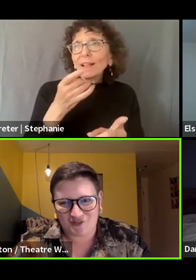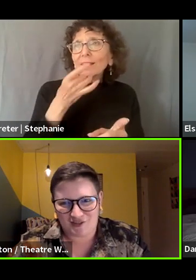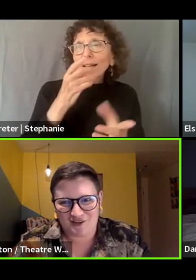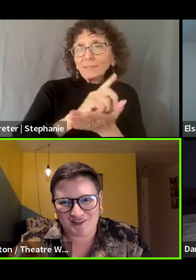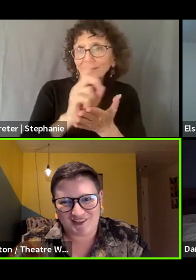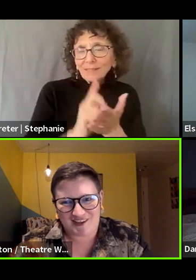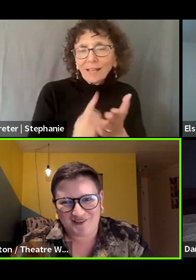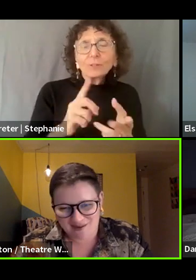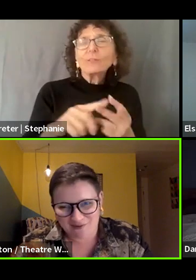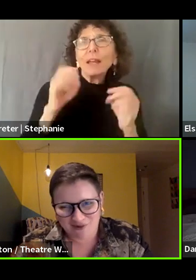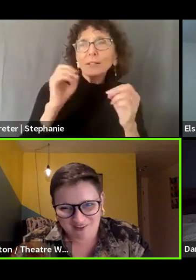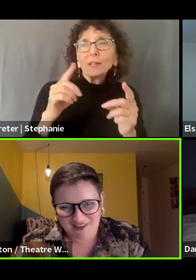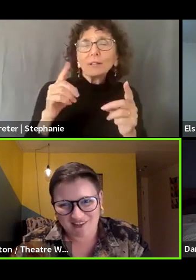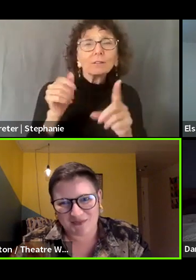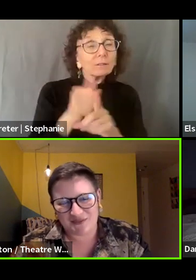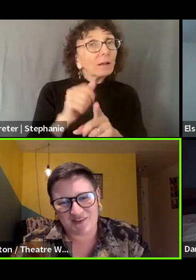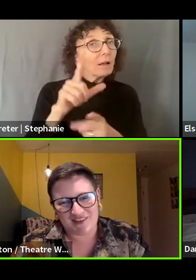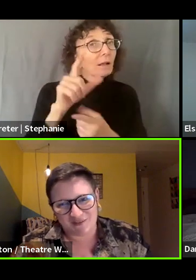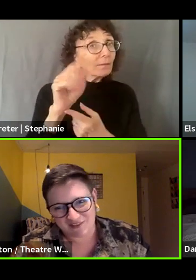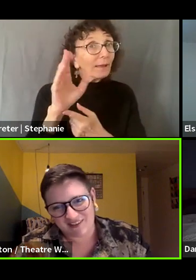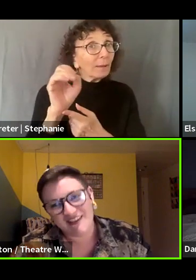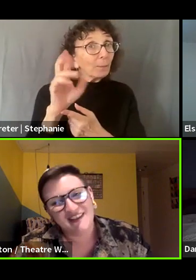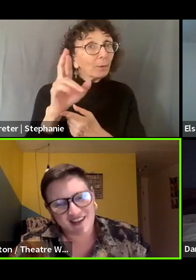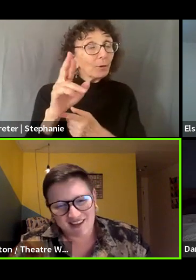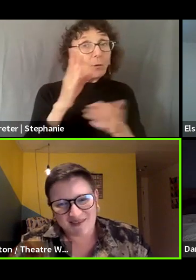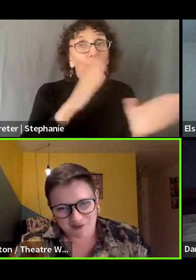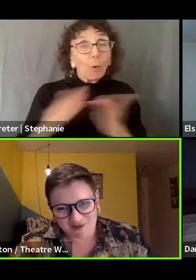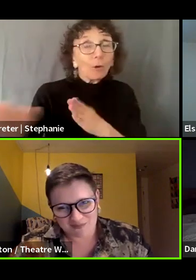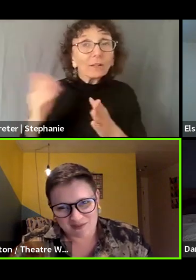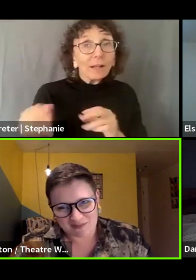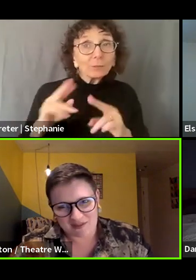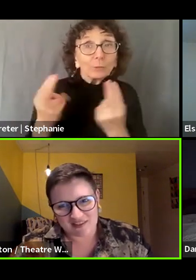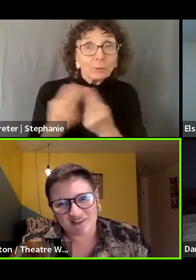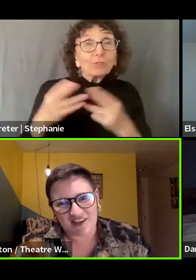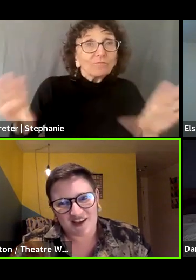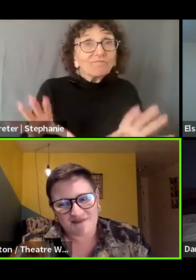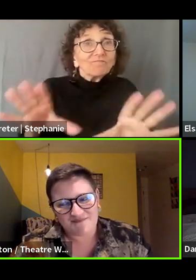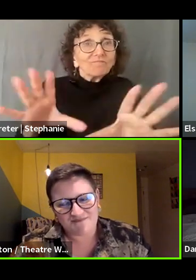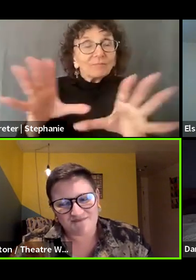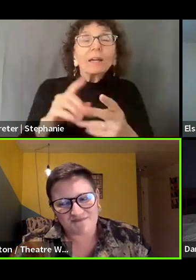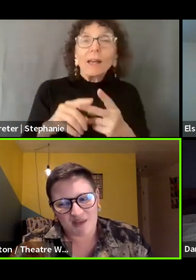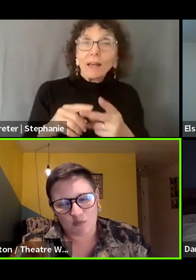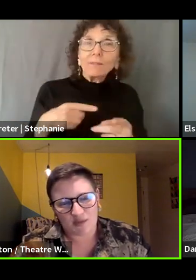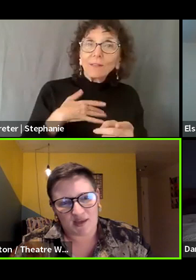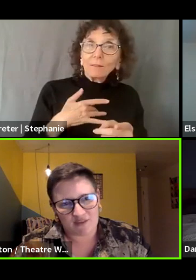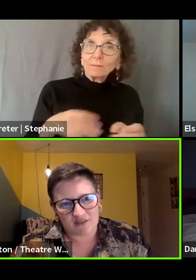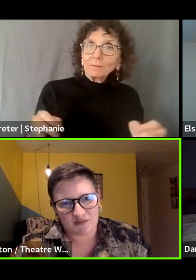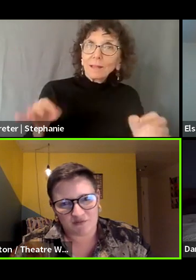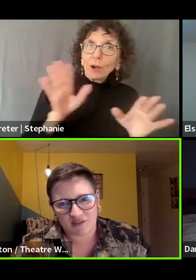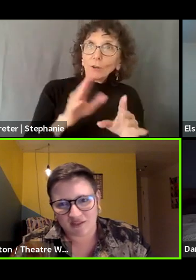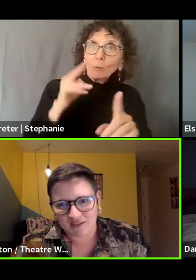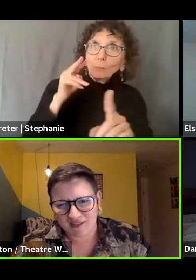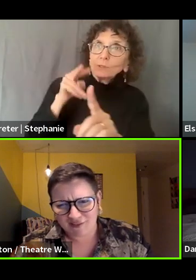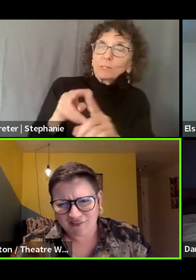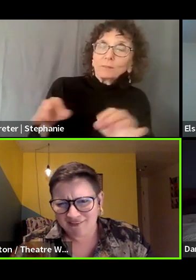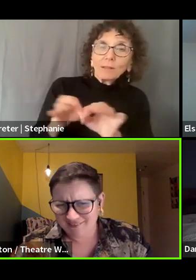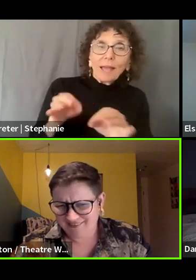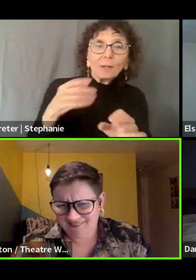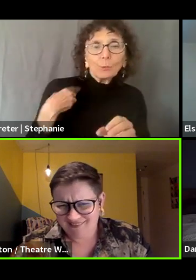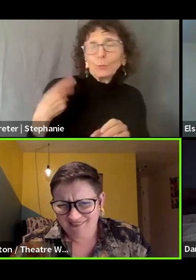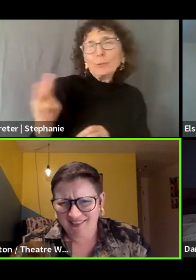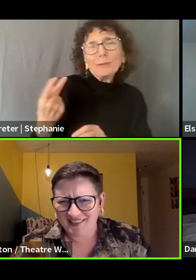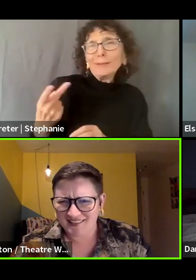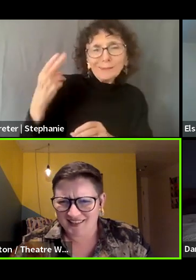educator is now a labor organizer, which felt like a really important perspective. Um, and we have a history of working together.